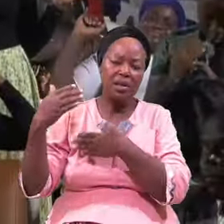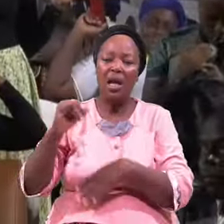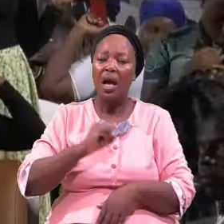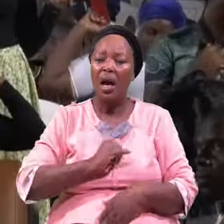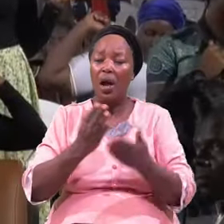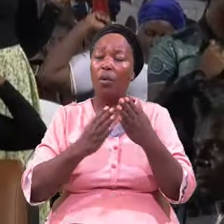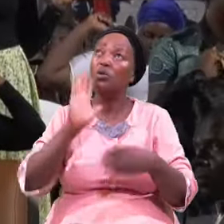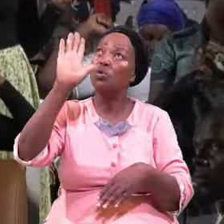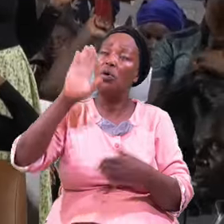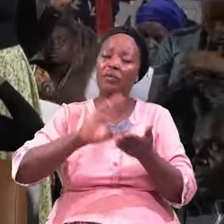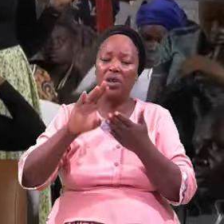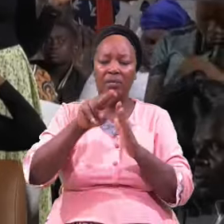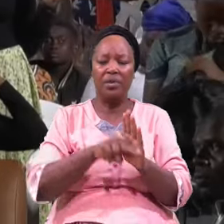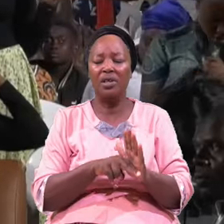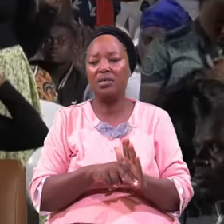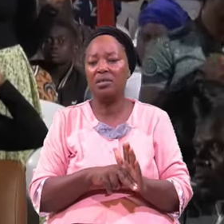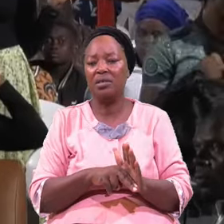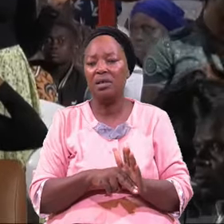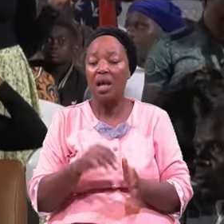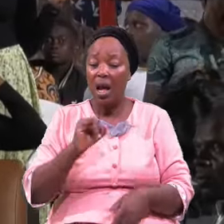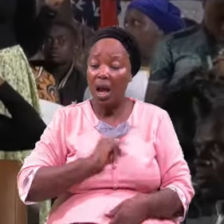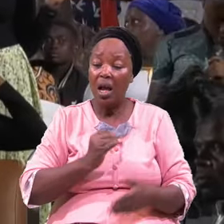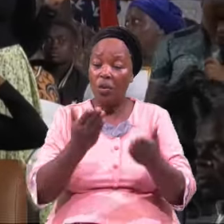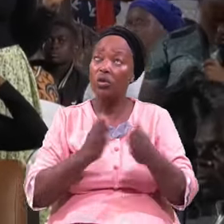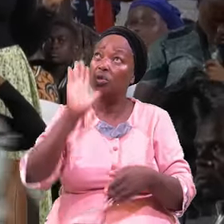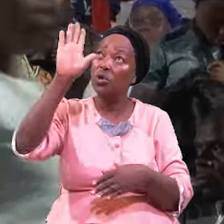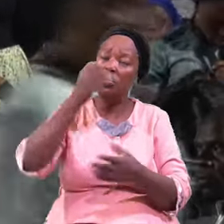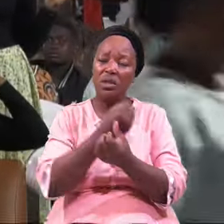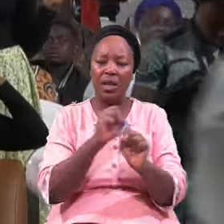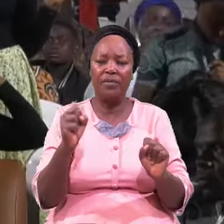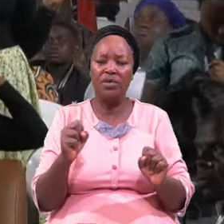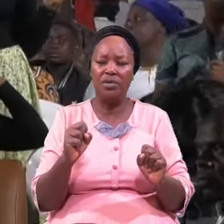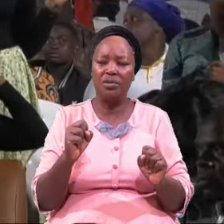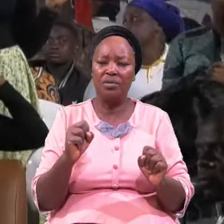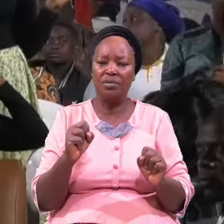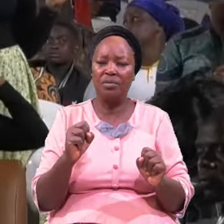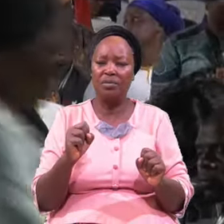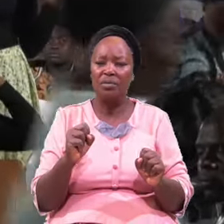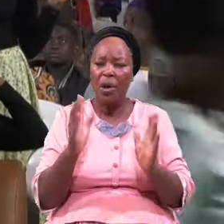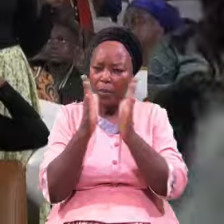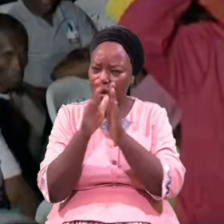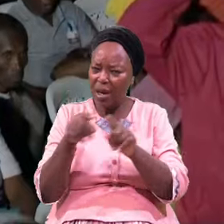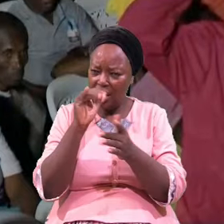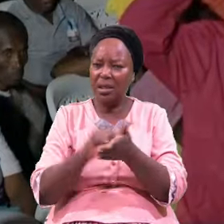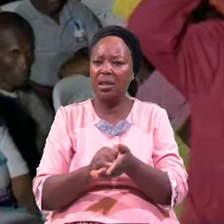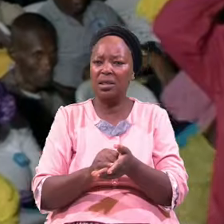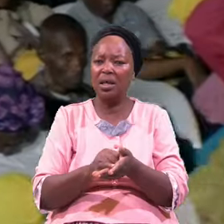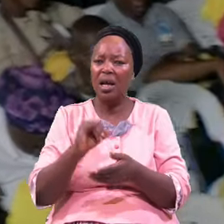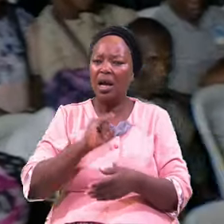Forgiveness I Want Your Salvation I Want The New Life